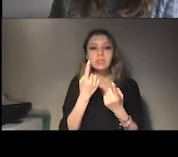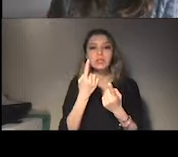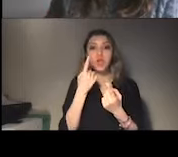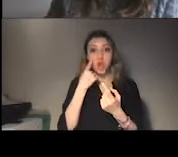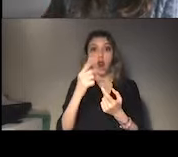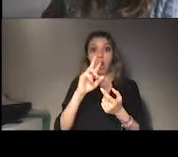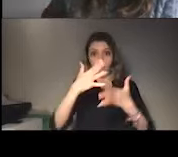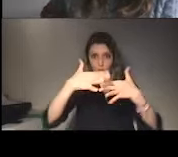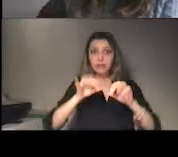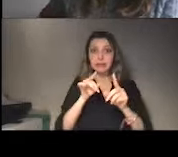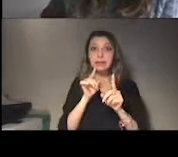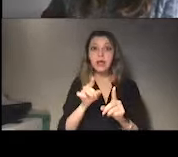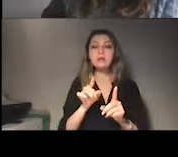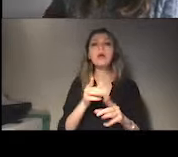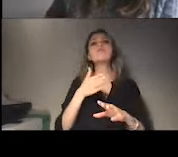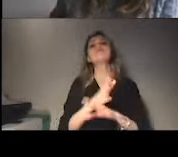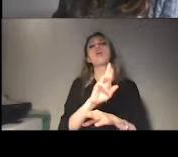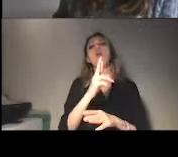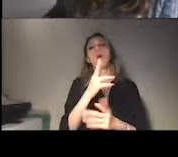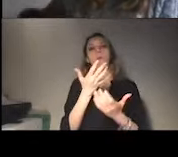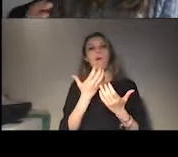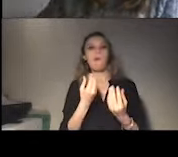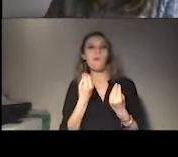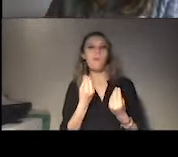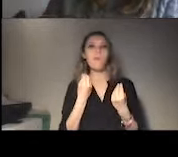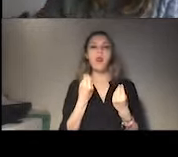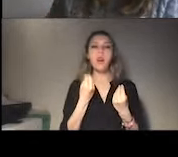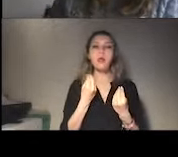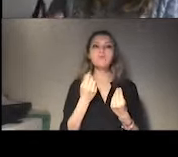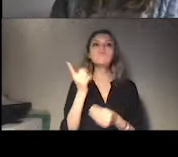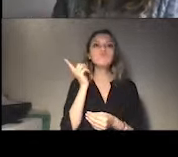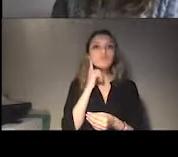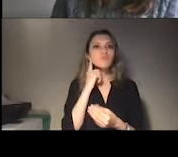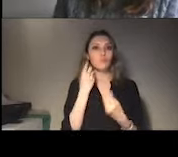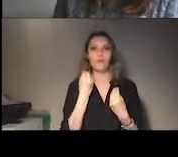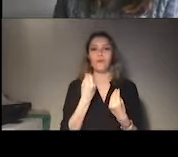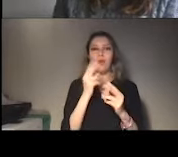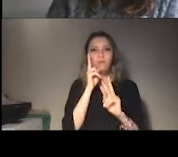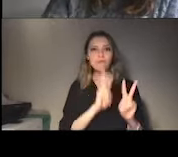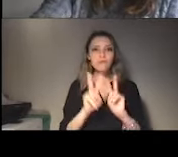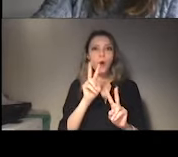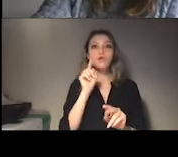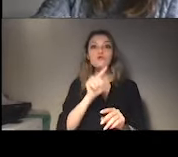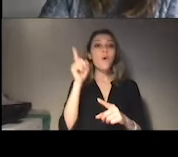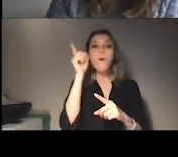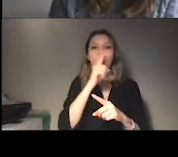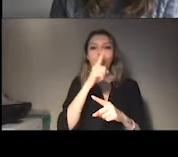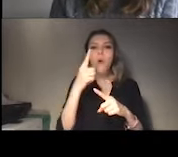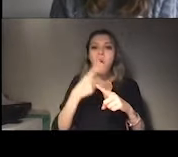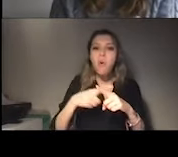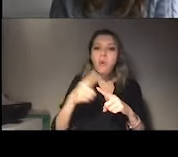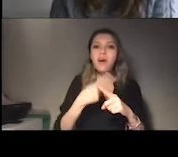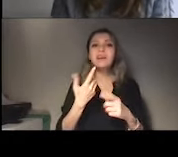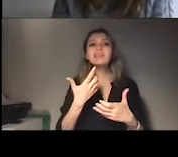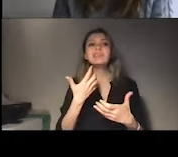shows that it's a shared concern, it's a shared assessment that you have made, and also